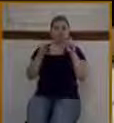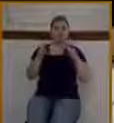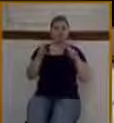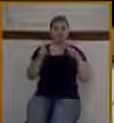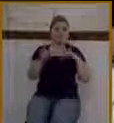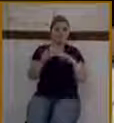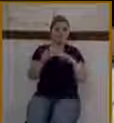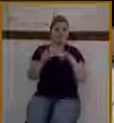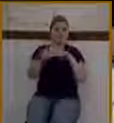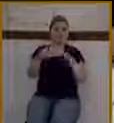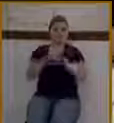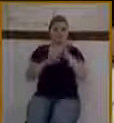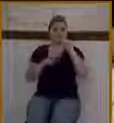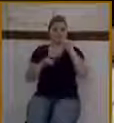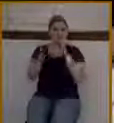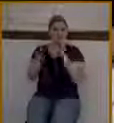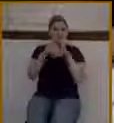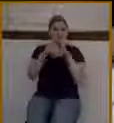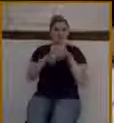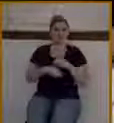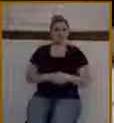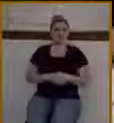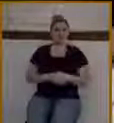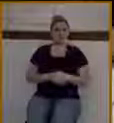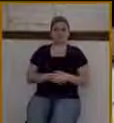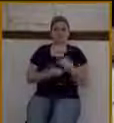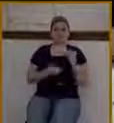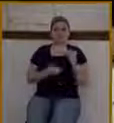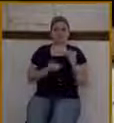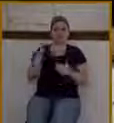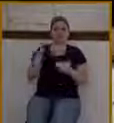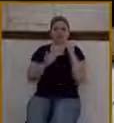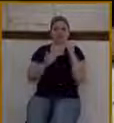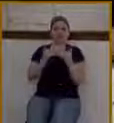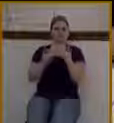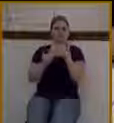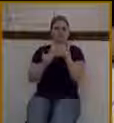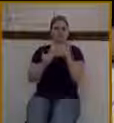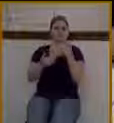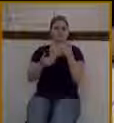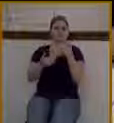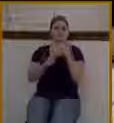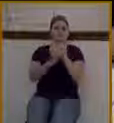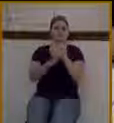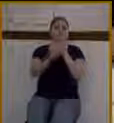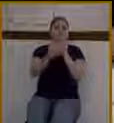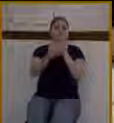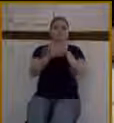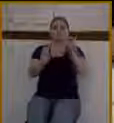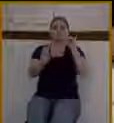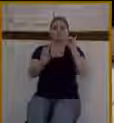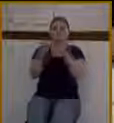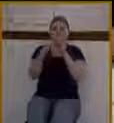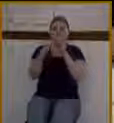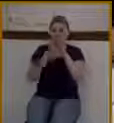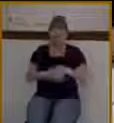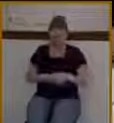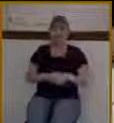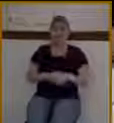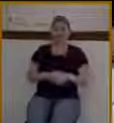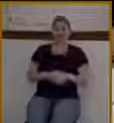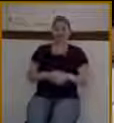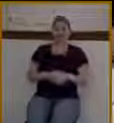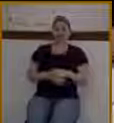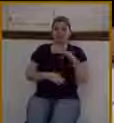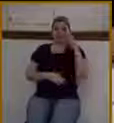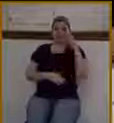spread their garments in the way, and others cut down branches off the trees and straw them in the way. Jesus